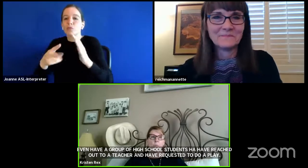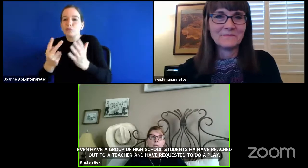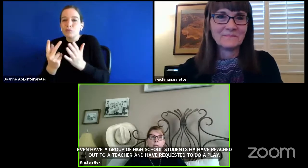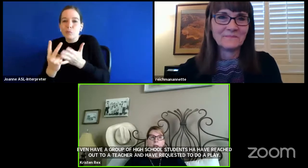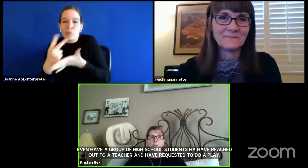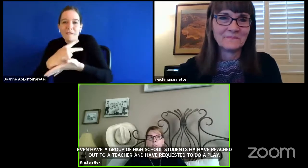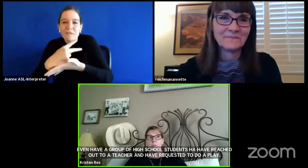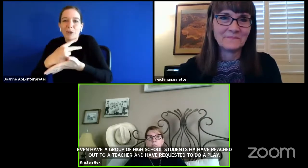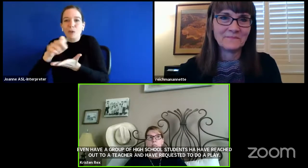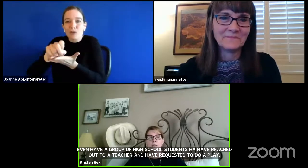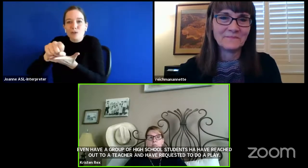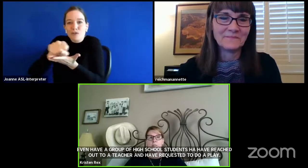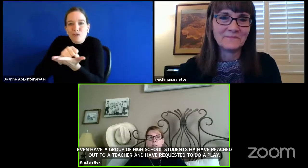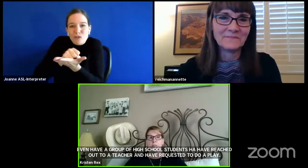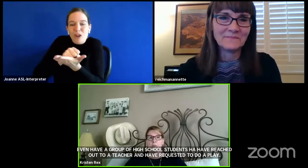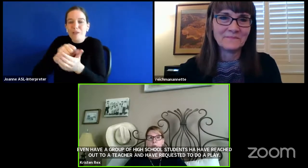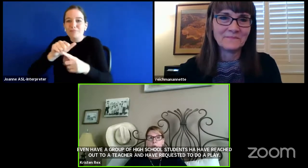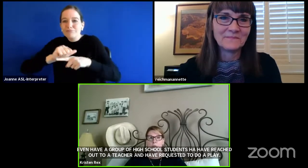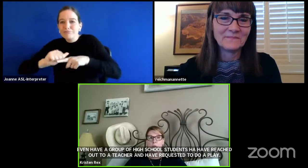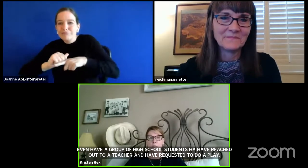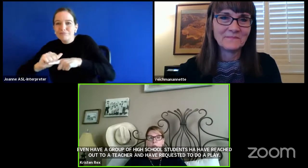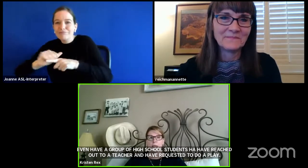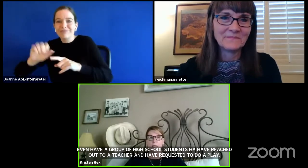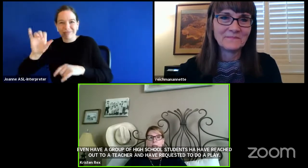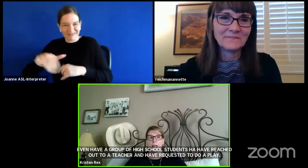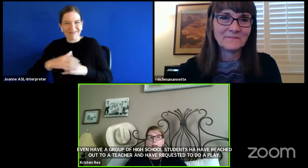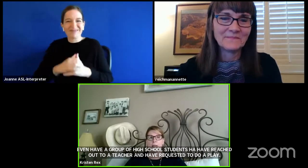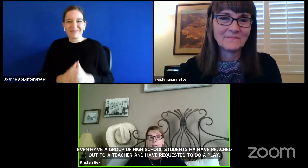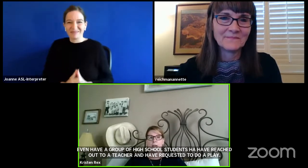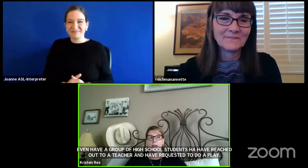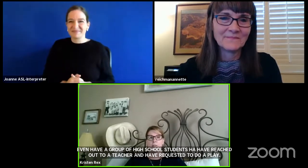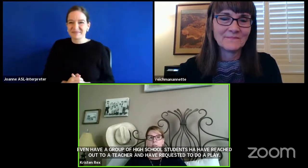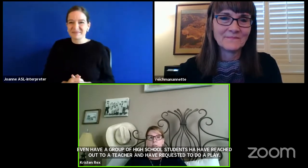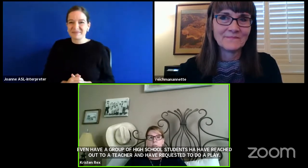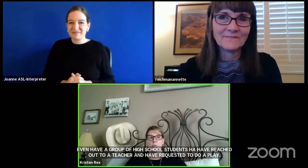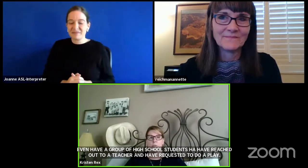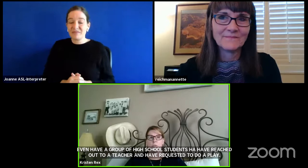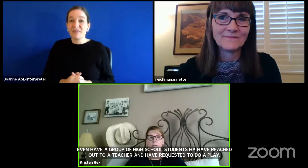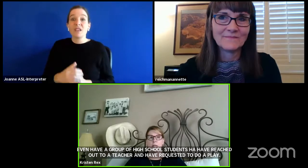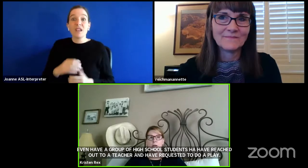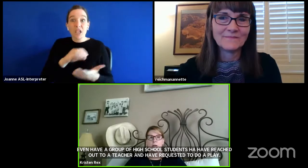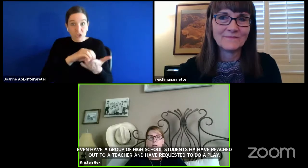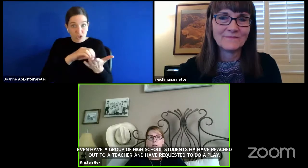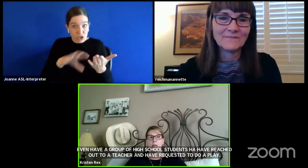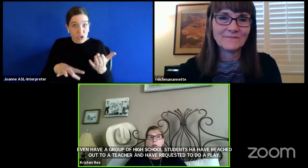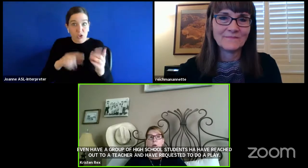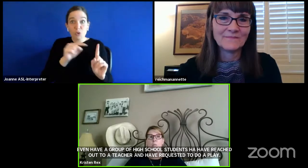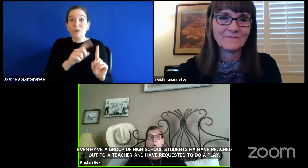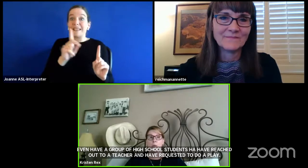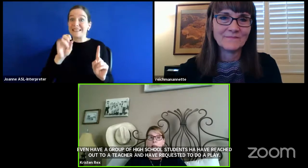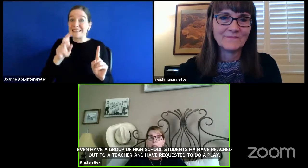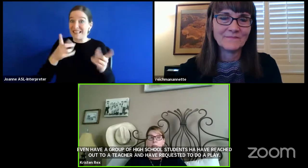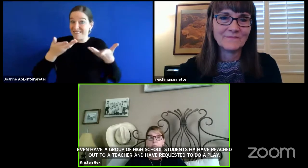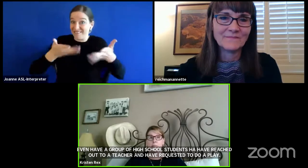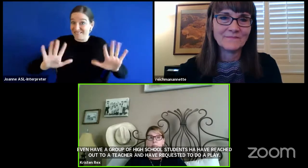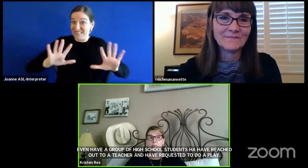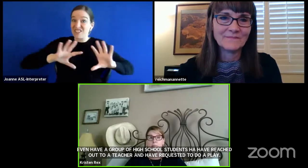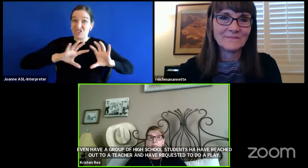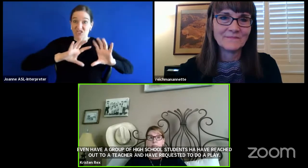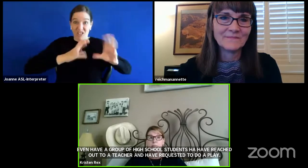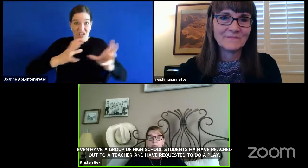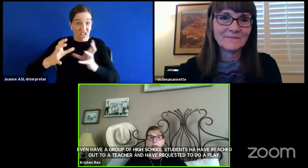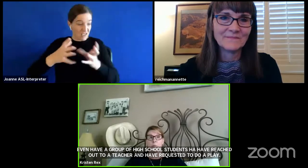We have students that have finished their coursework and have asked to take on more classes